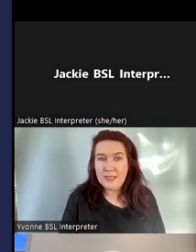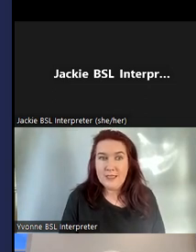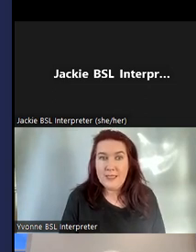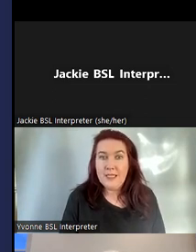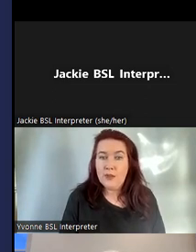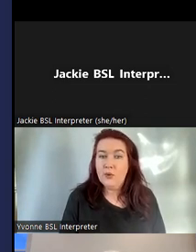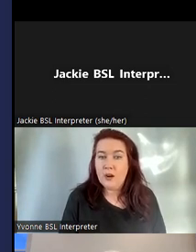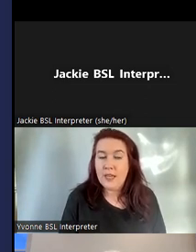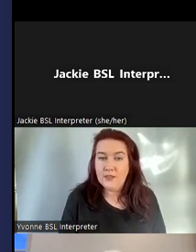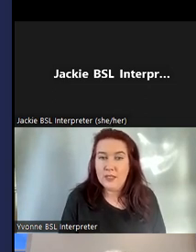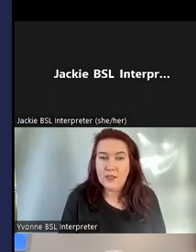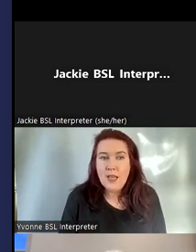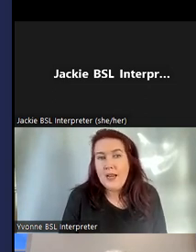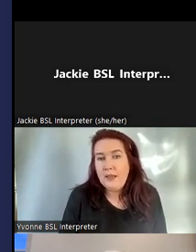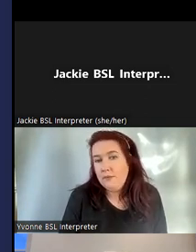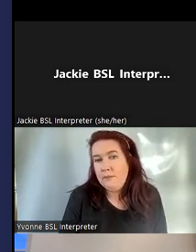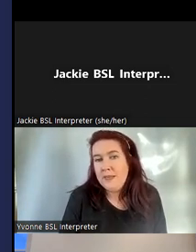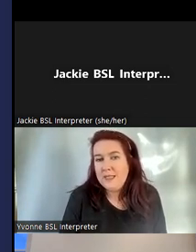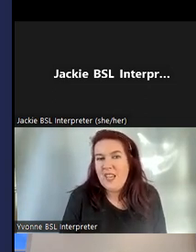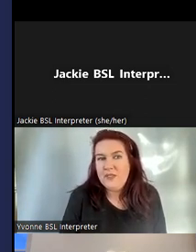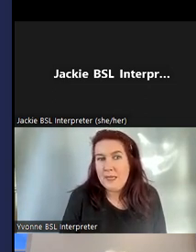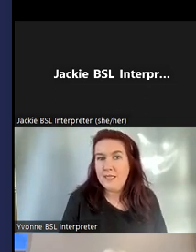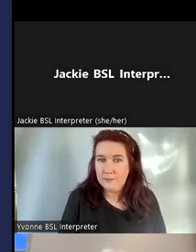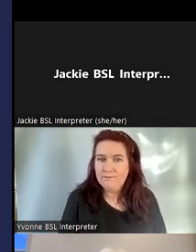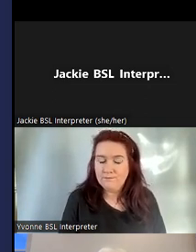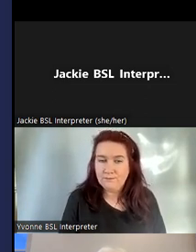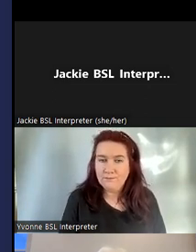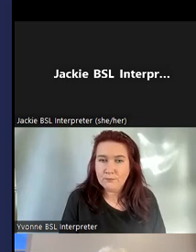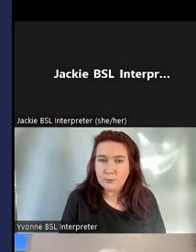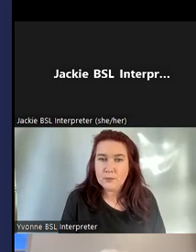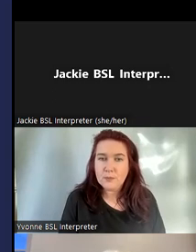ability to see their own archives and be in a Deaf space.